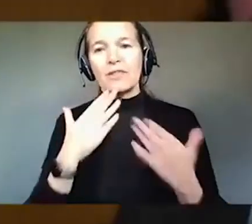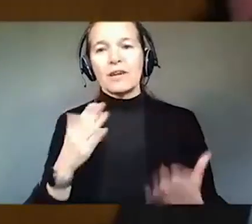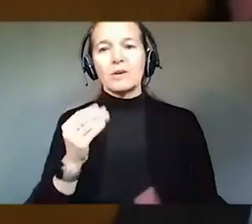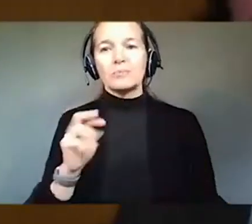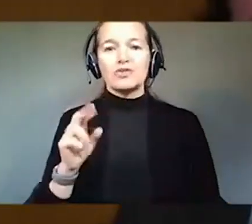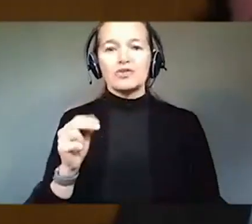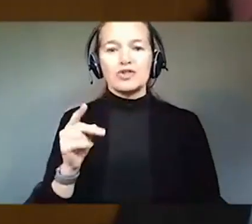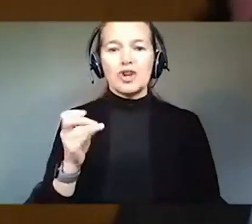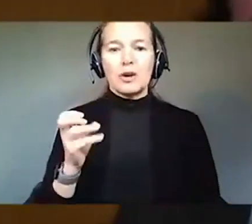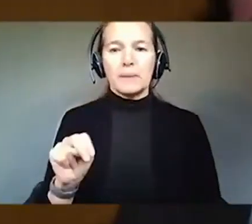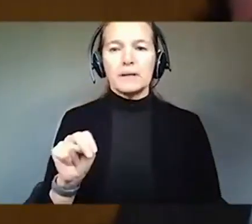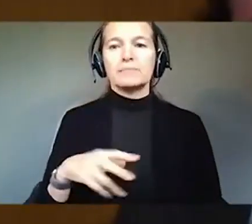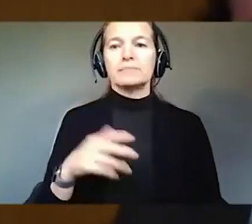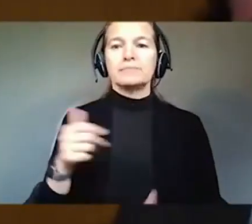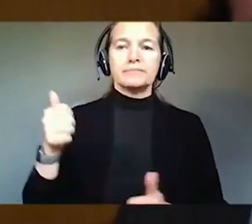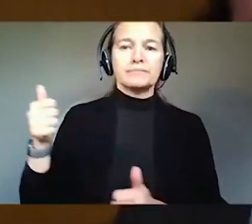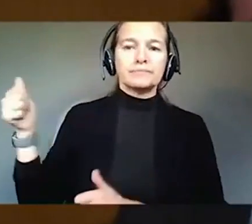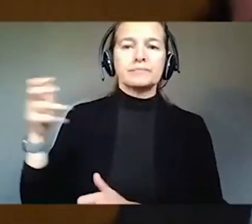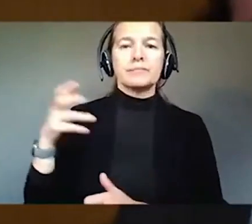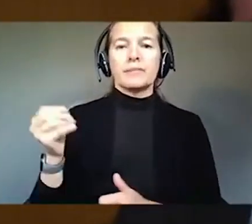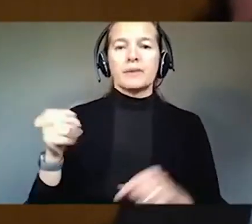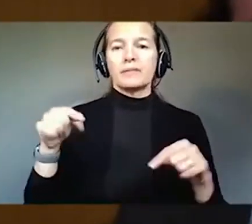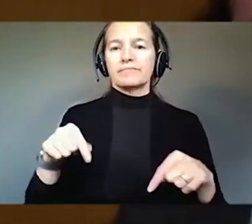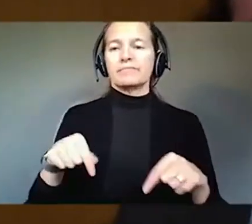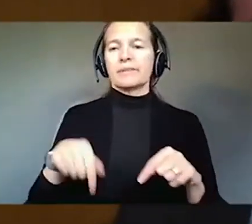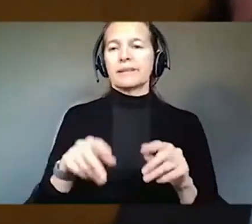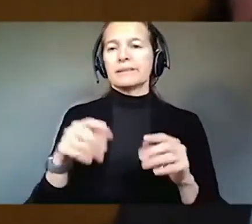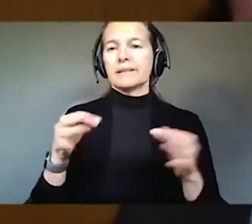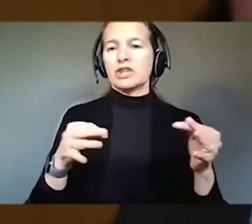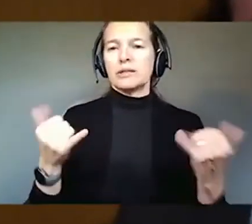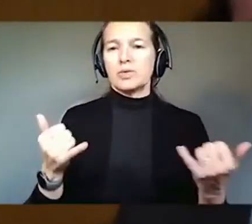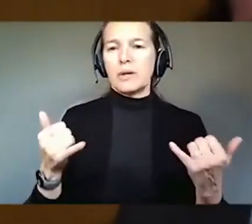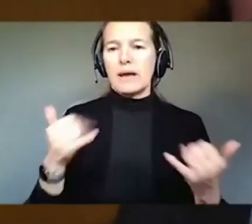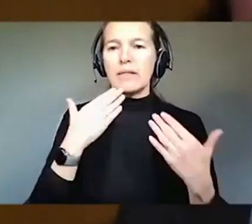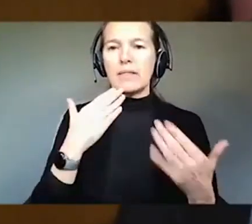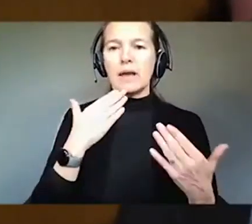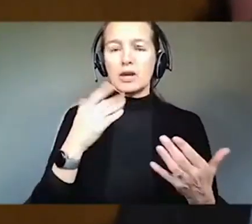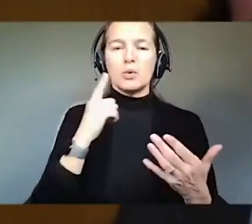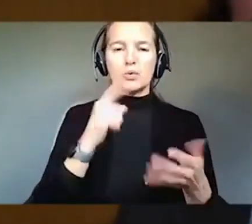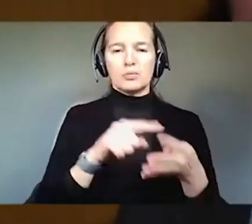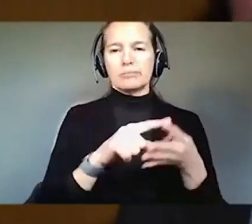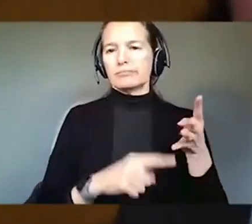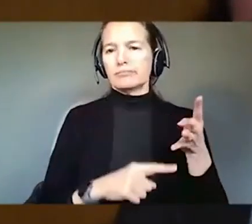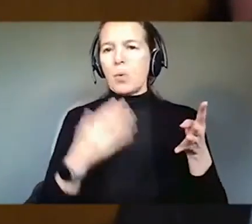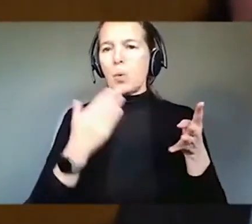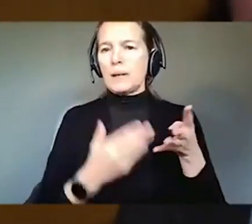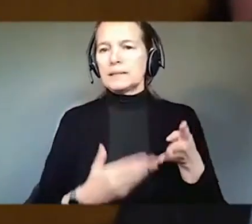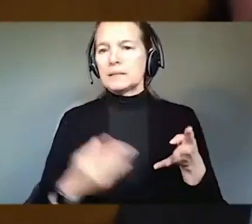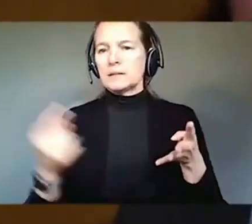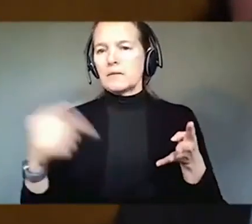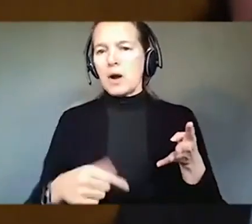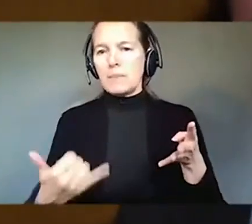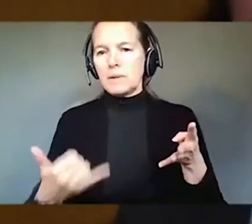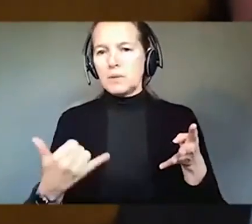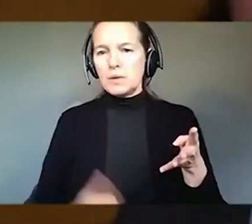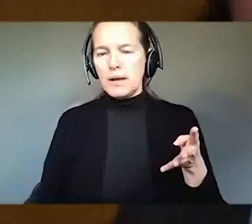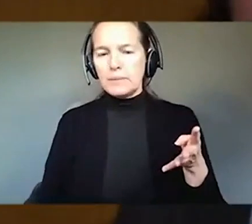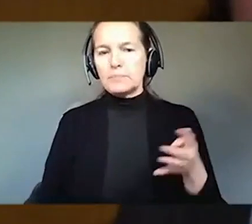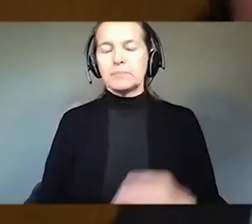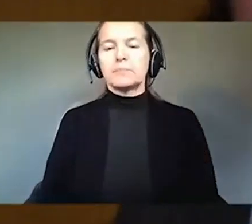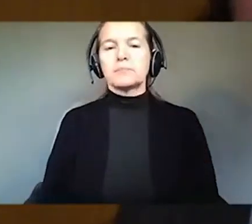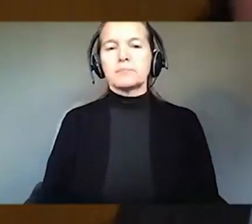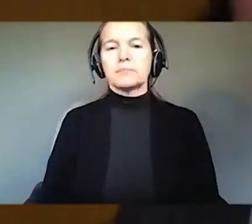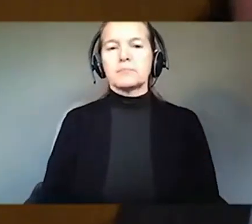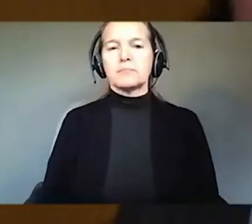and Ranking Member for holding this hearing today. appreciate it. Thank you to our witnesses for being here today. People